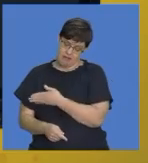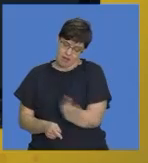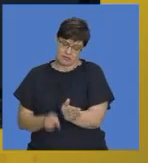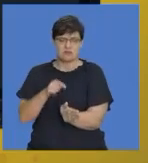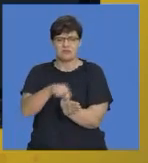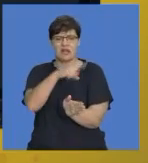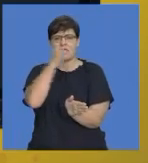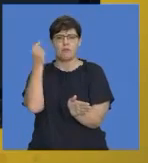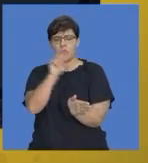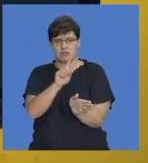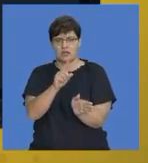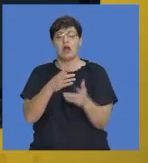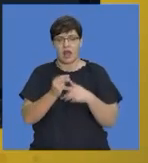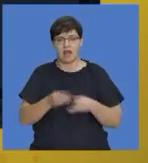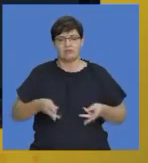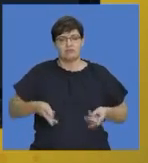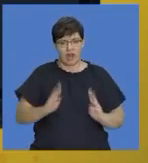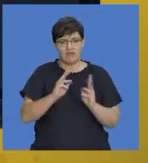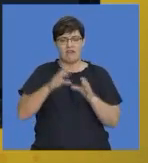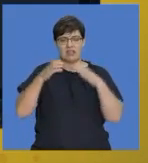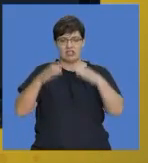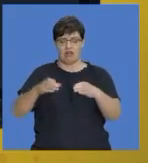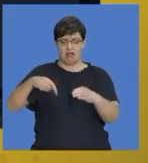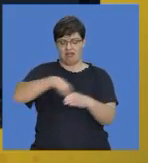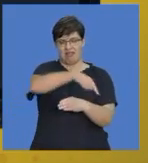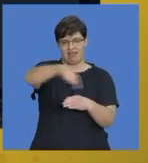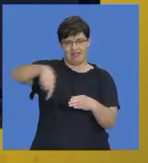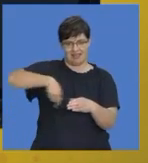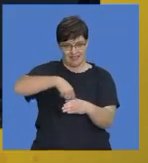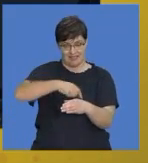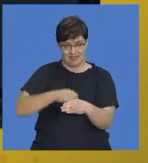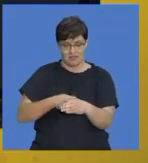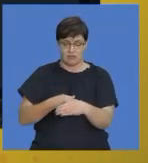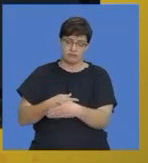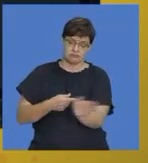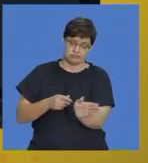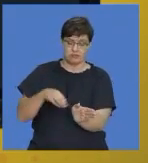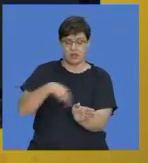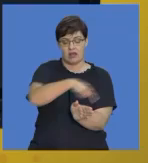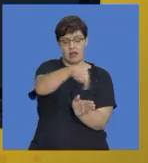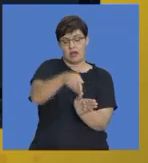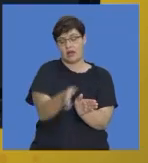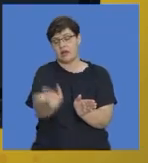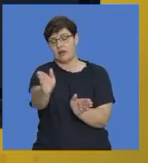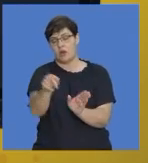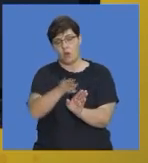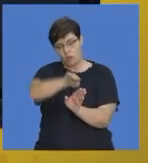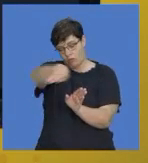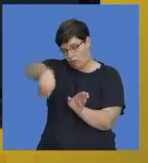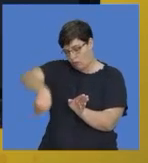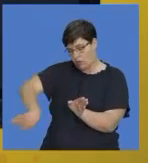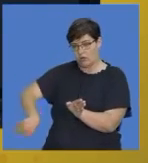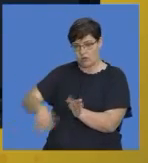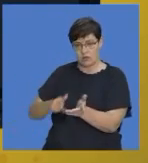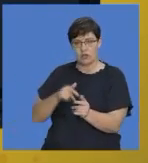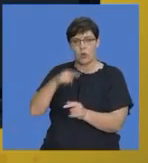drive-thrus these days. So, make sure if you decide to use a circle you need to indicate which exit within that circle that